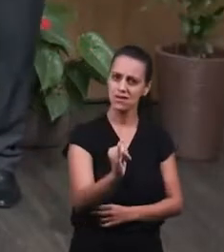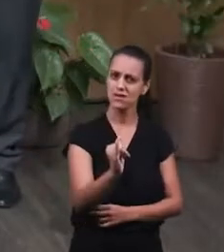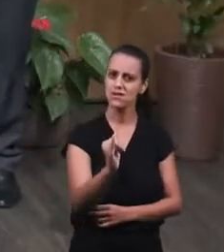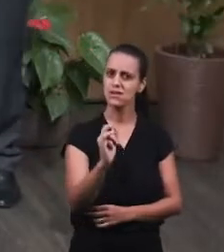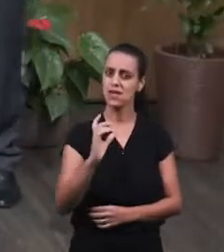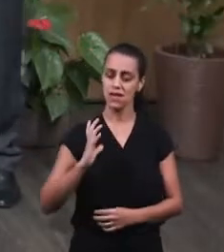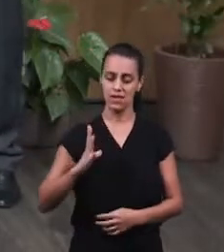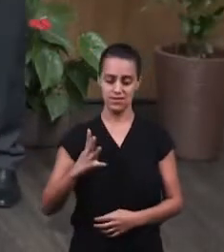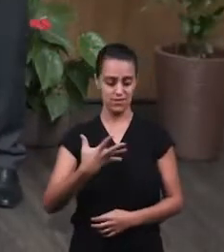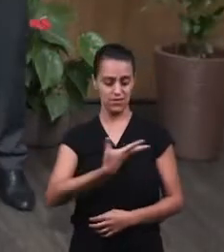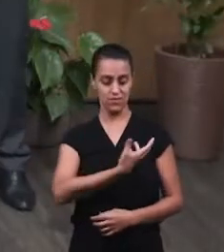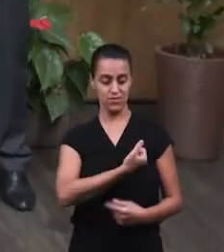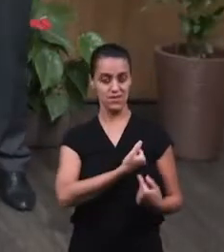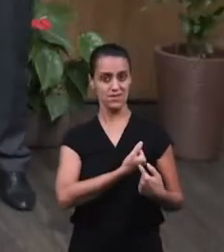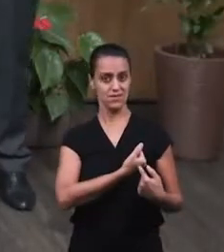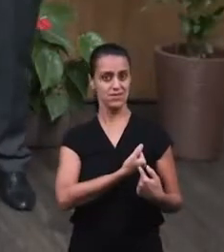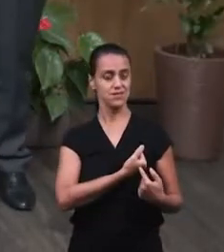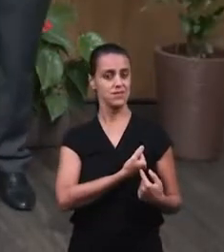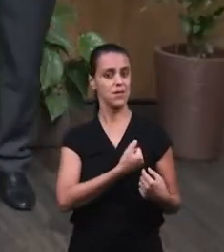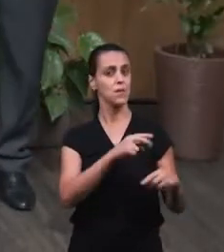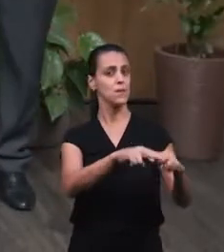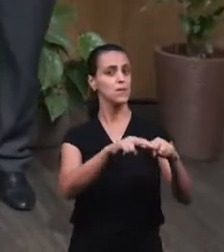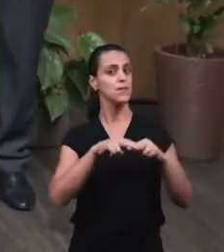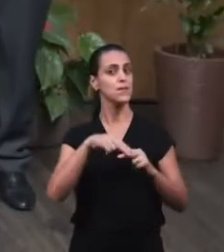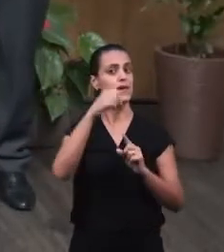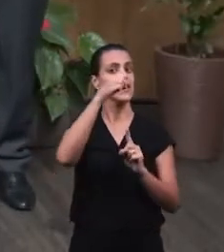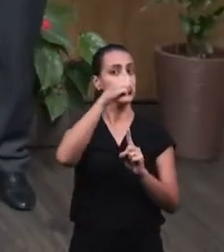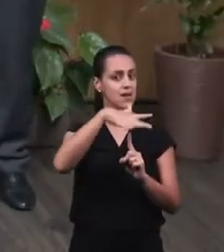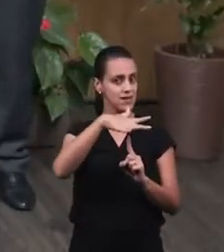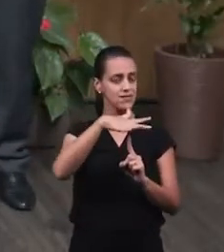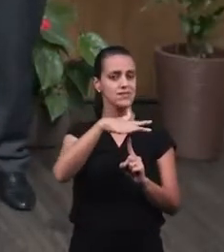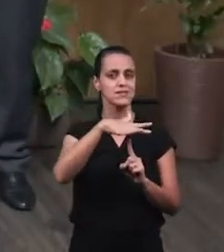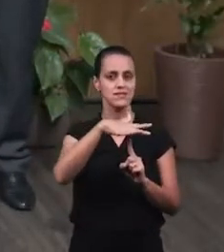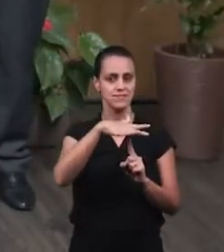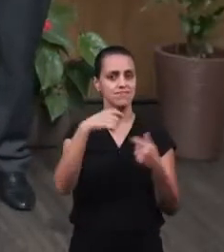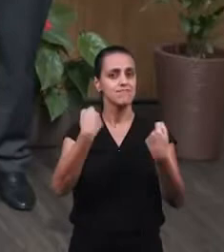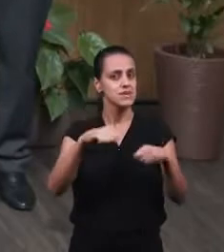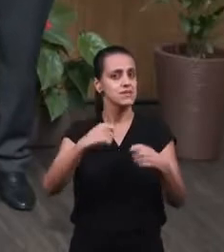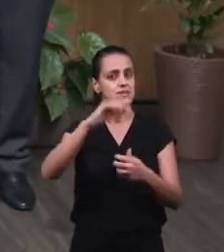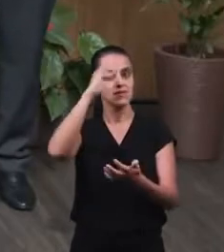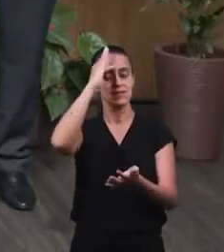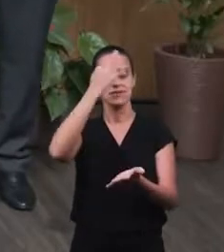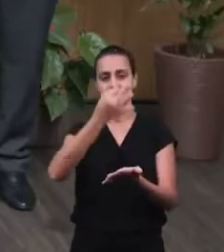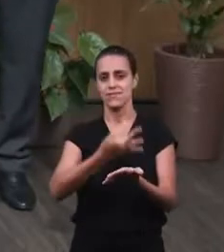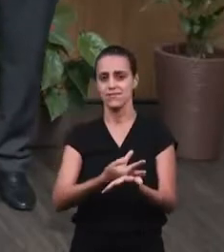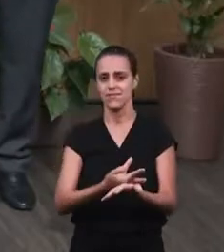salvation is given, beloved, by grace. through faith.